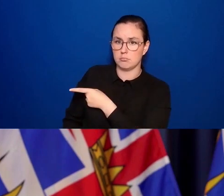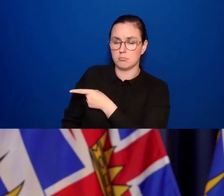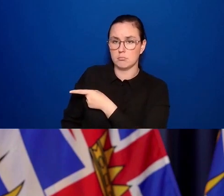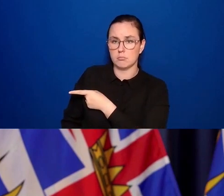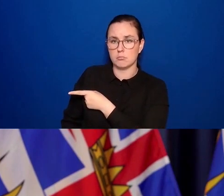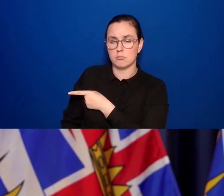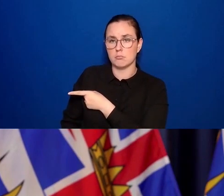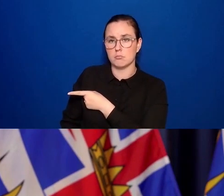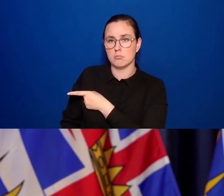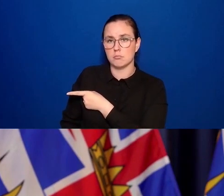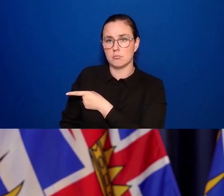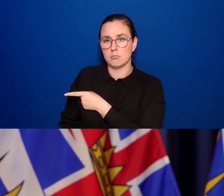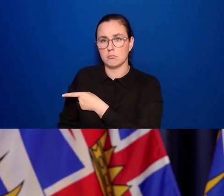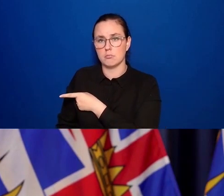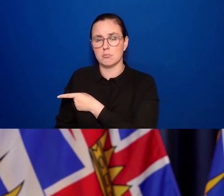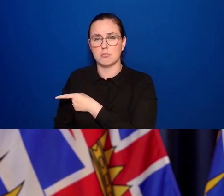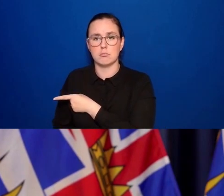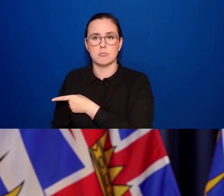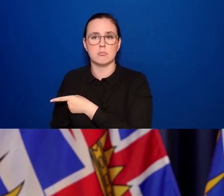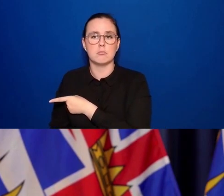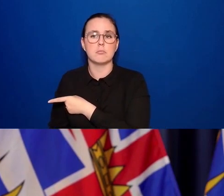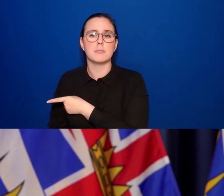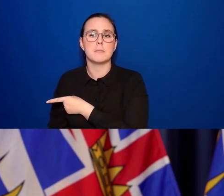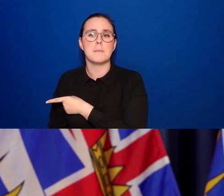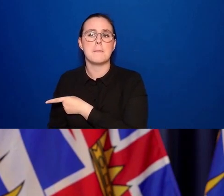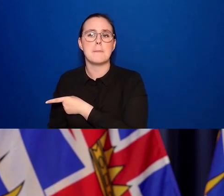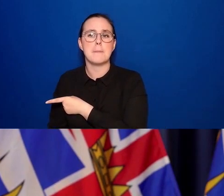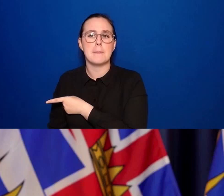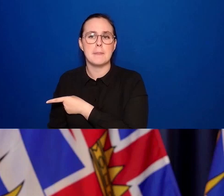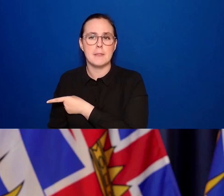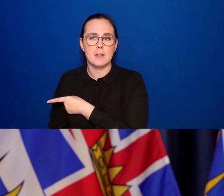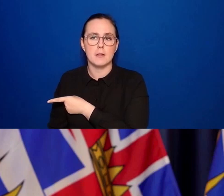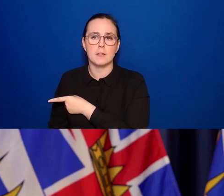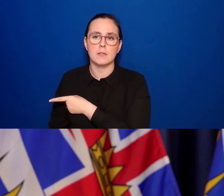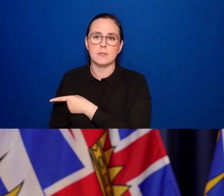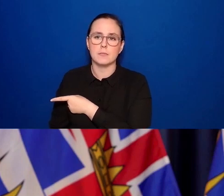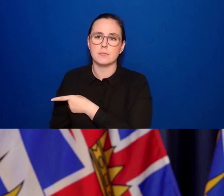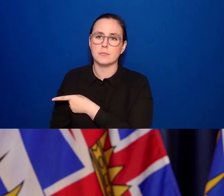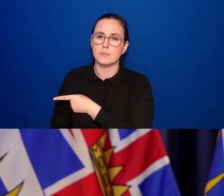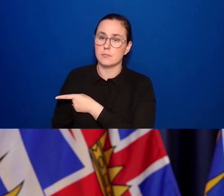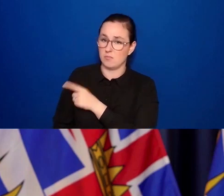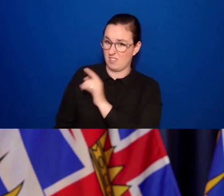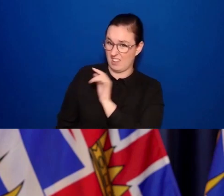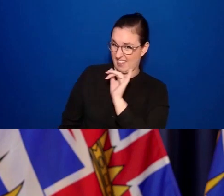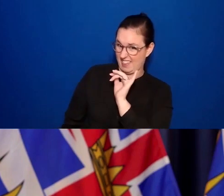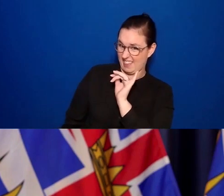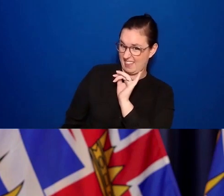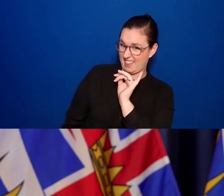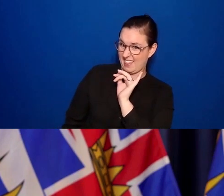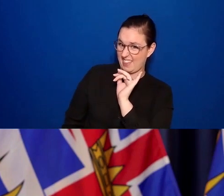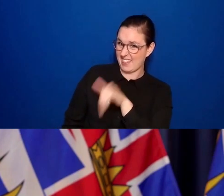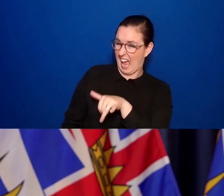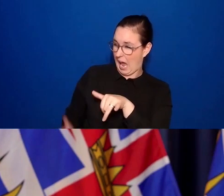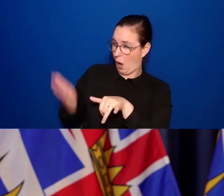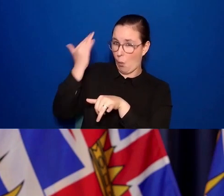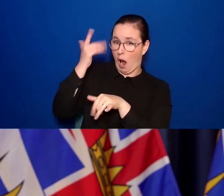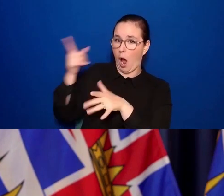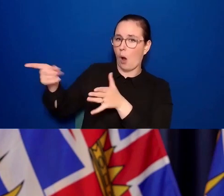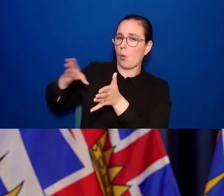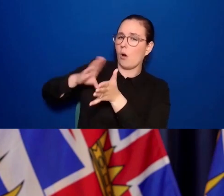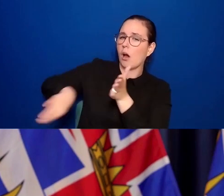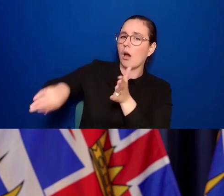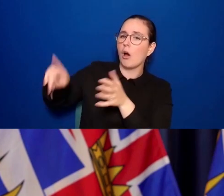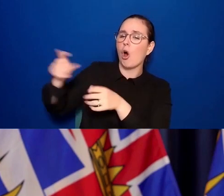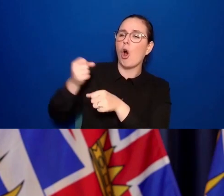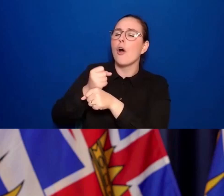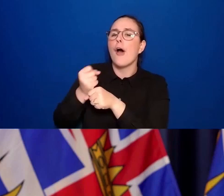challenge, is that one of the factors for why food courts, coffee shops, fast food joints